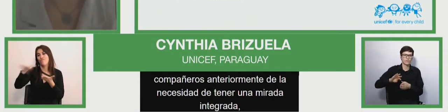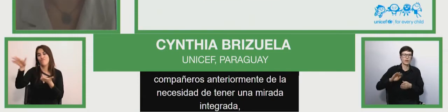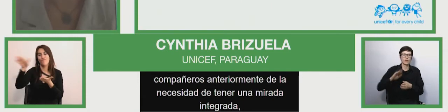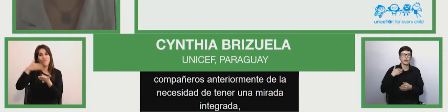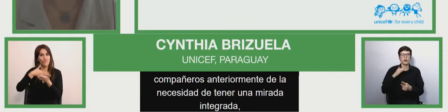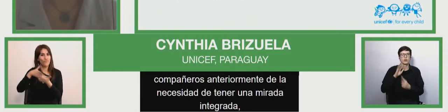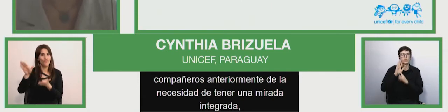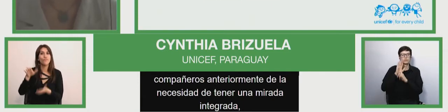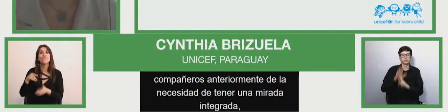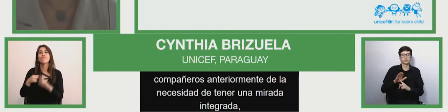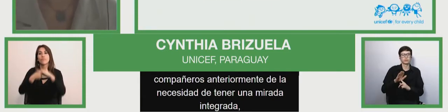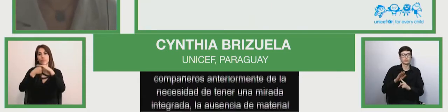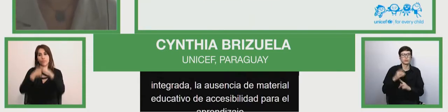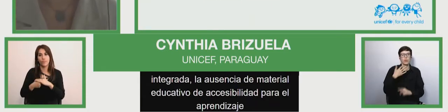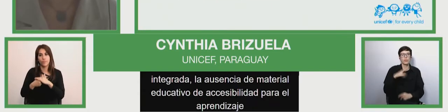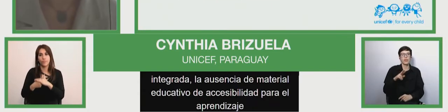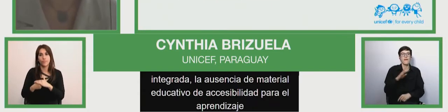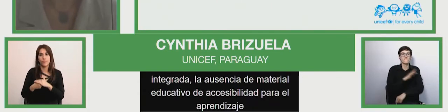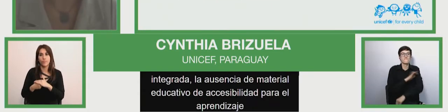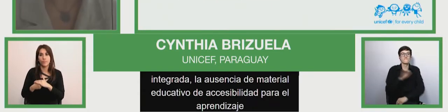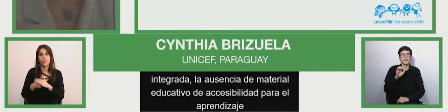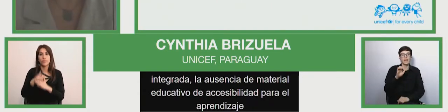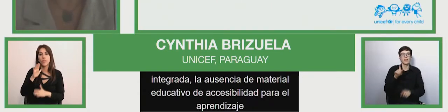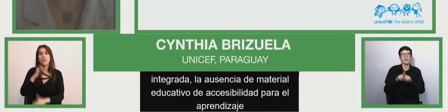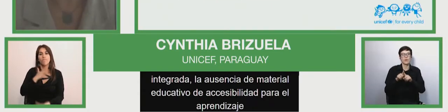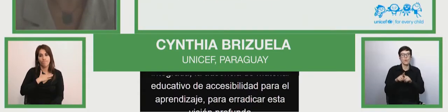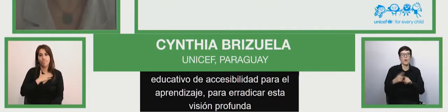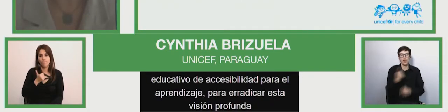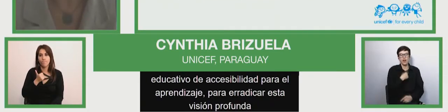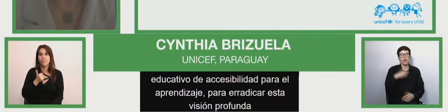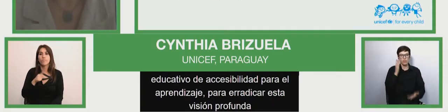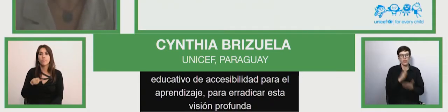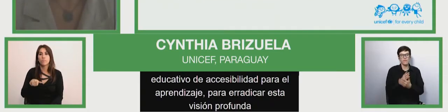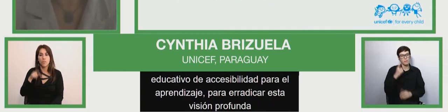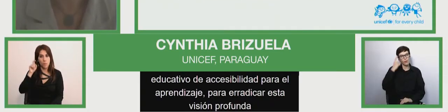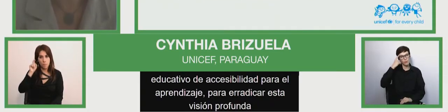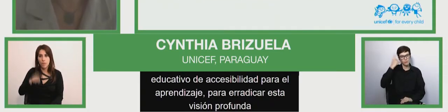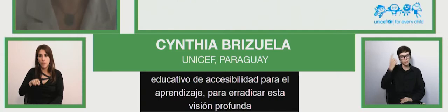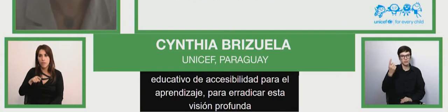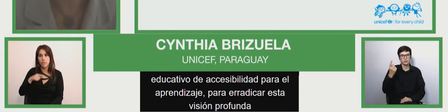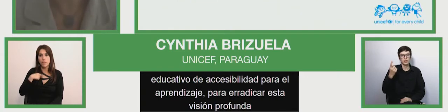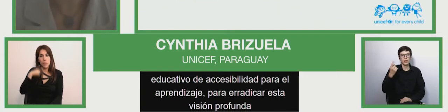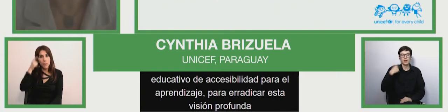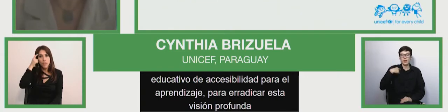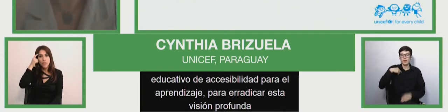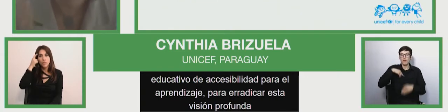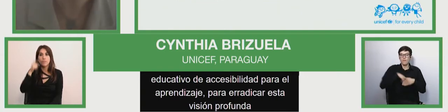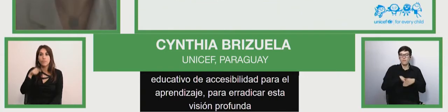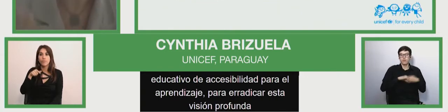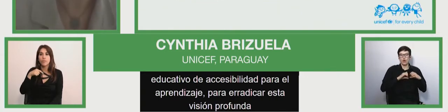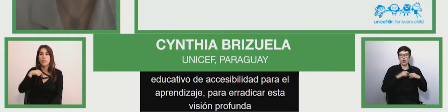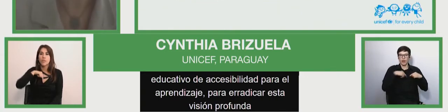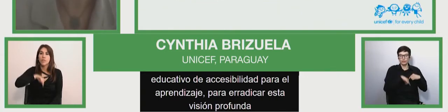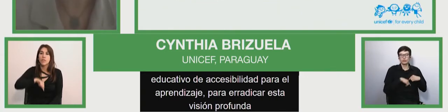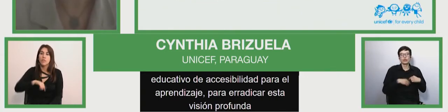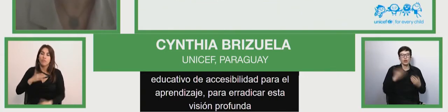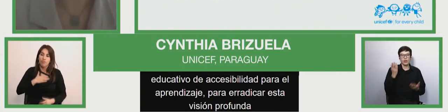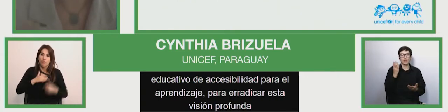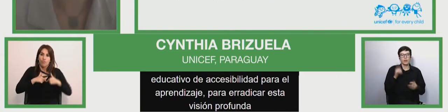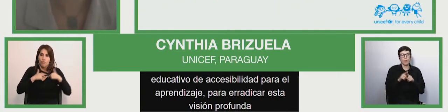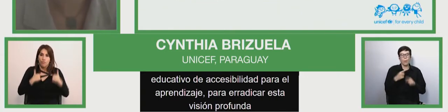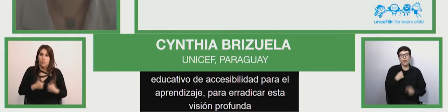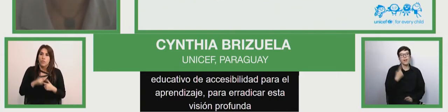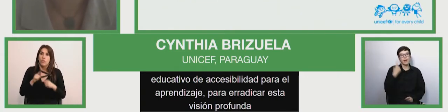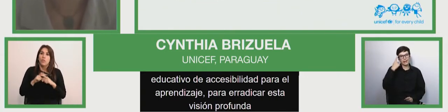vision we as i said in beginning we have to in a in deep down we have to really believe or do we not